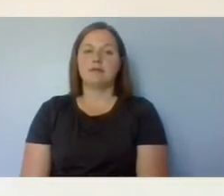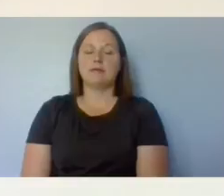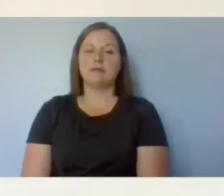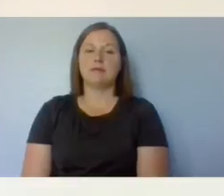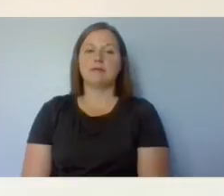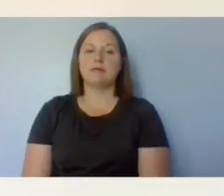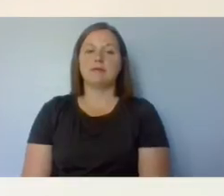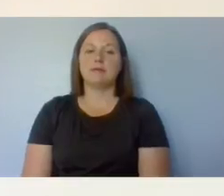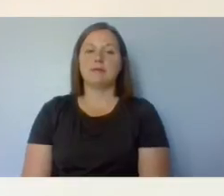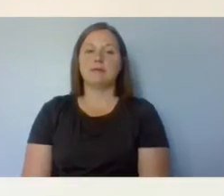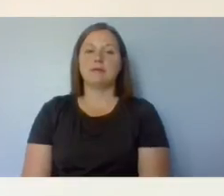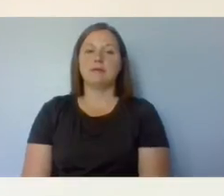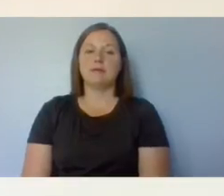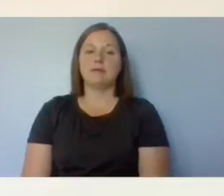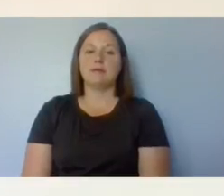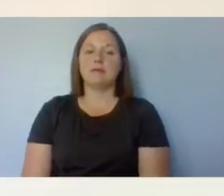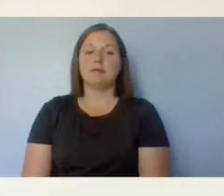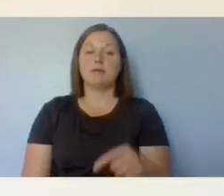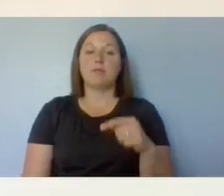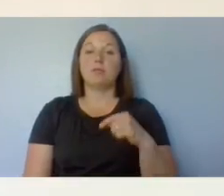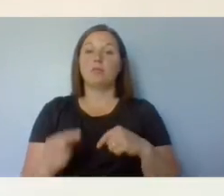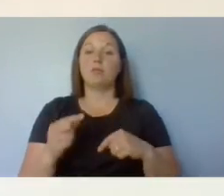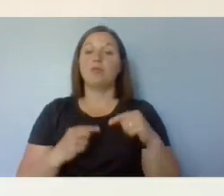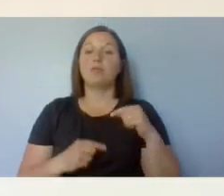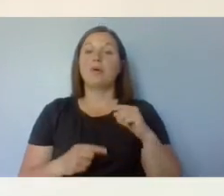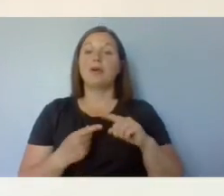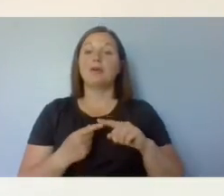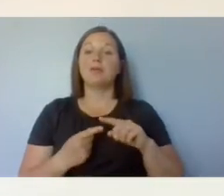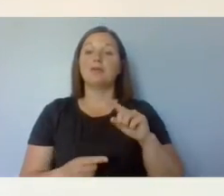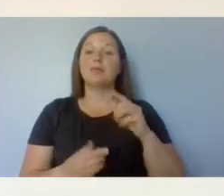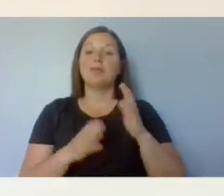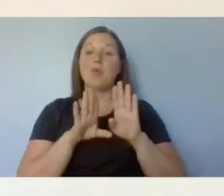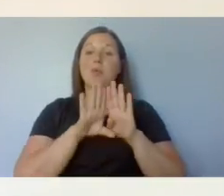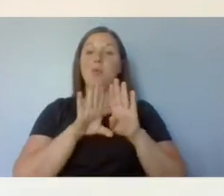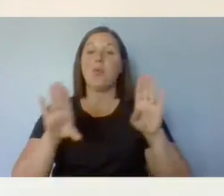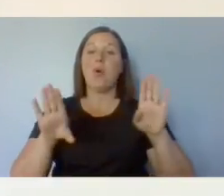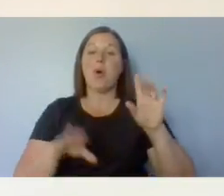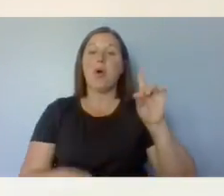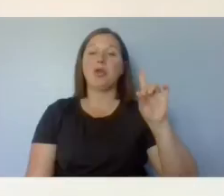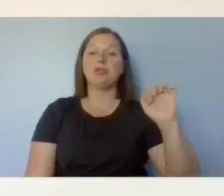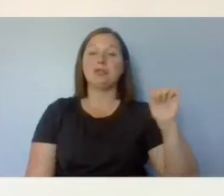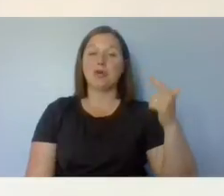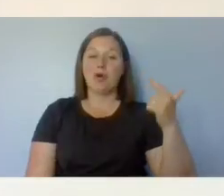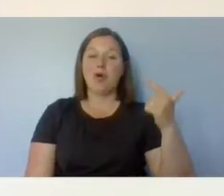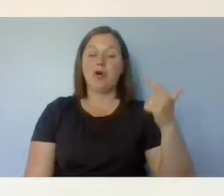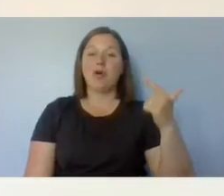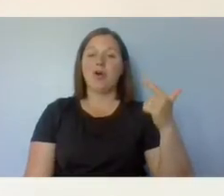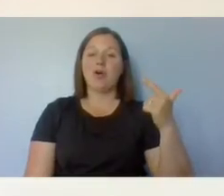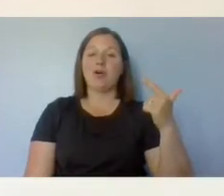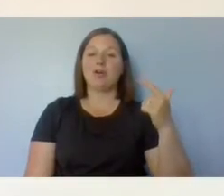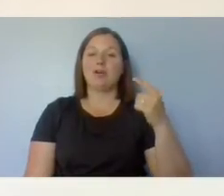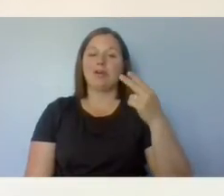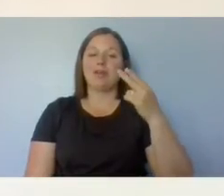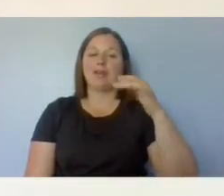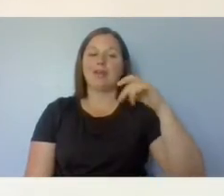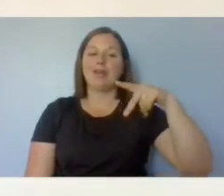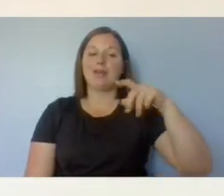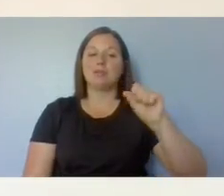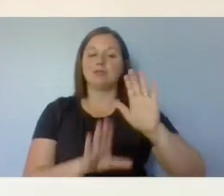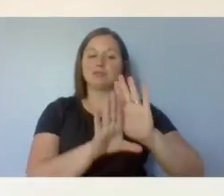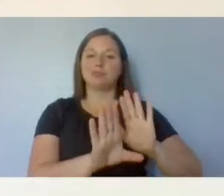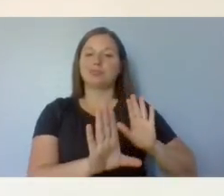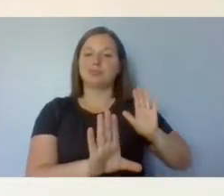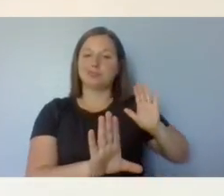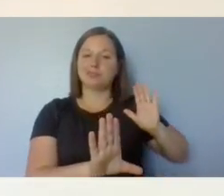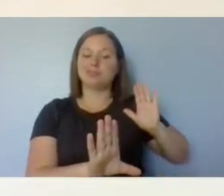to the wall as you move into wall dog. Hips move away from the wall. Shake your